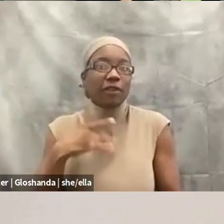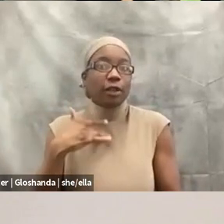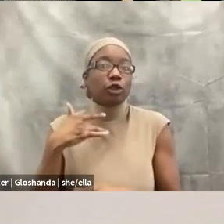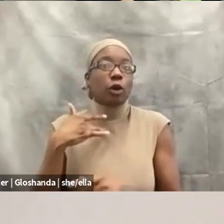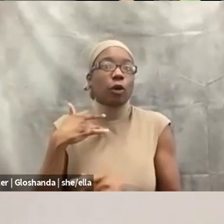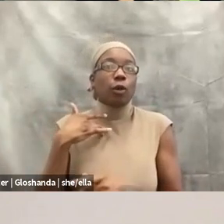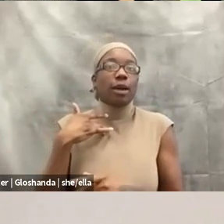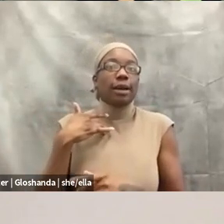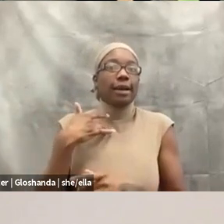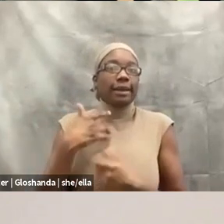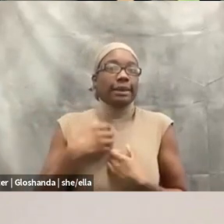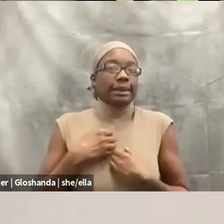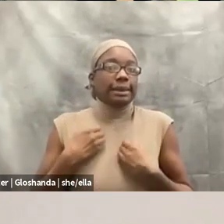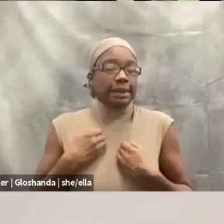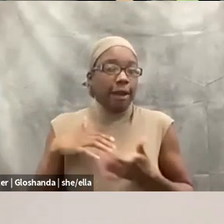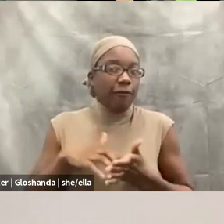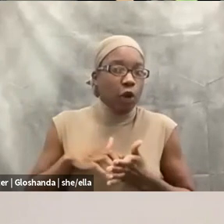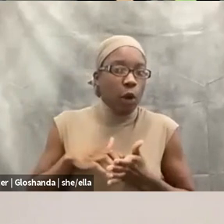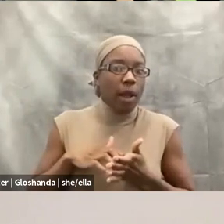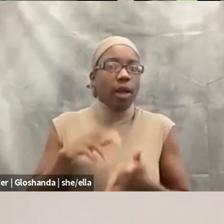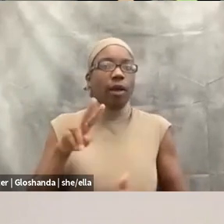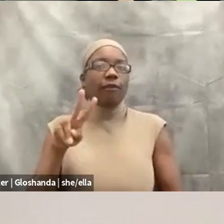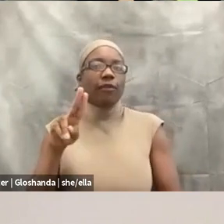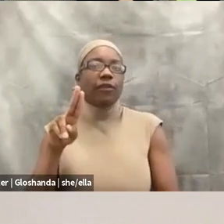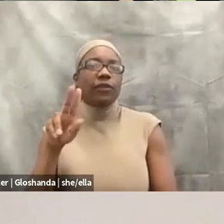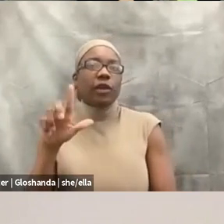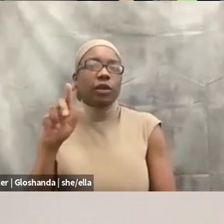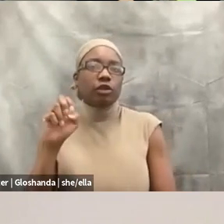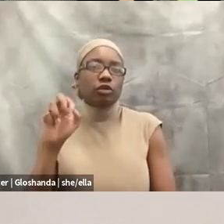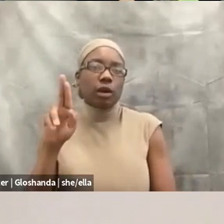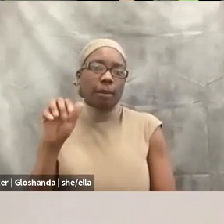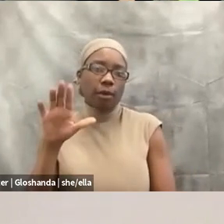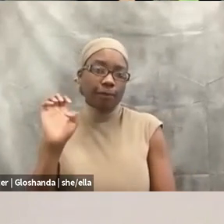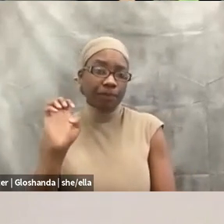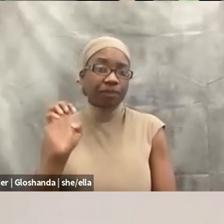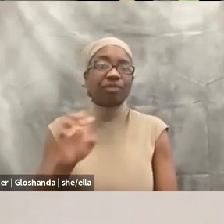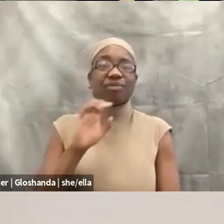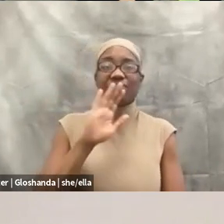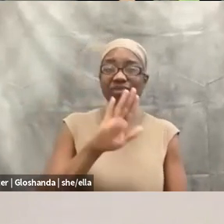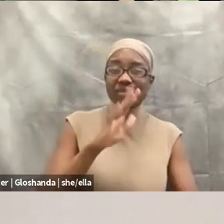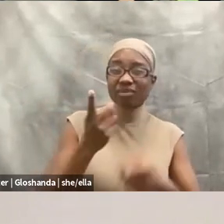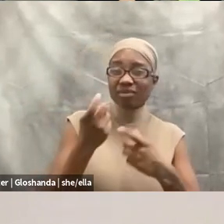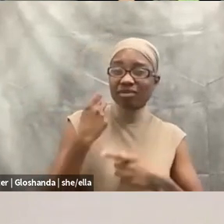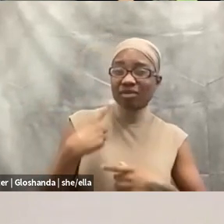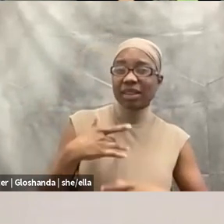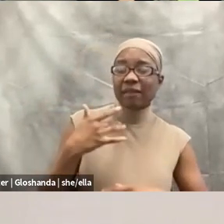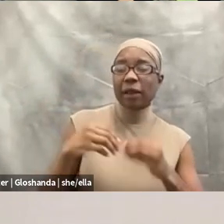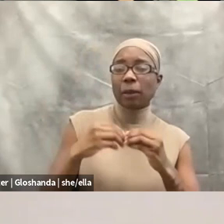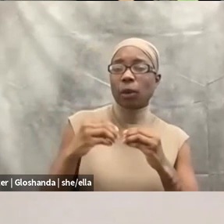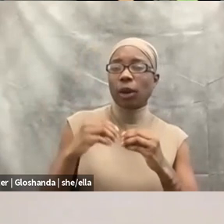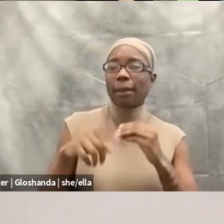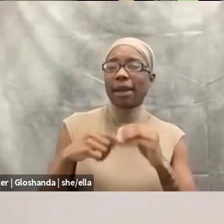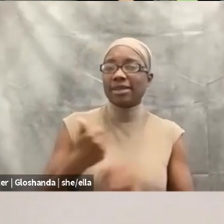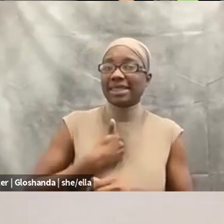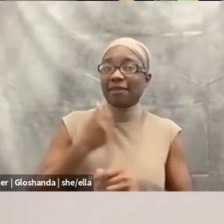When I heard your question, Jackie, I, I felt a lot about just the self-care that clinicians and mental health professionals need to